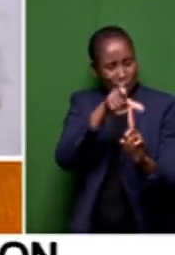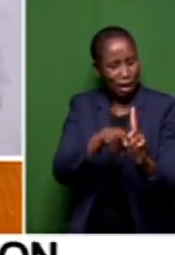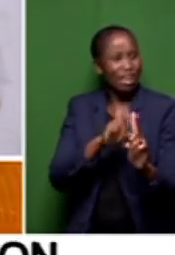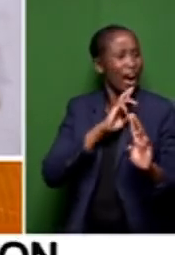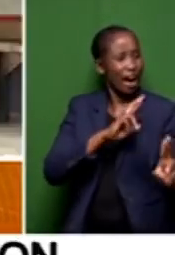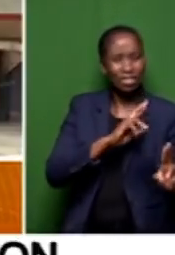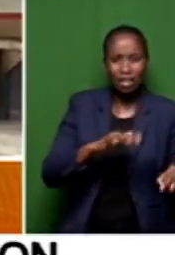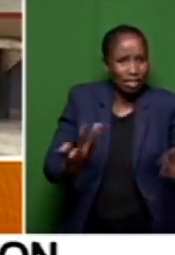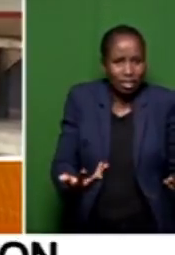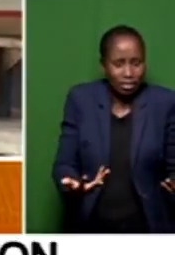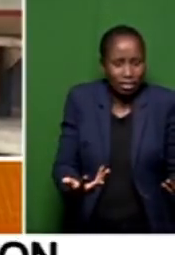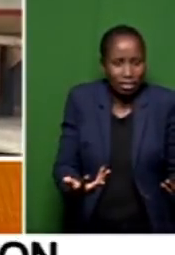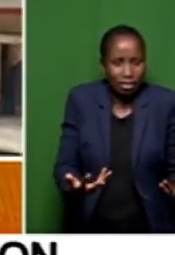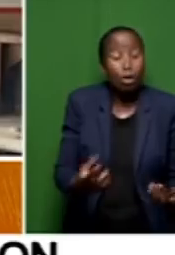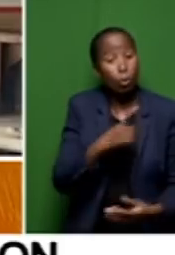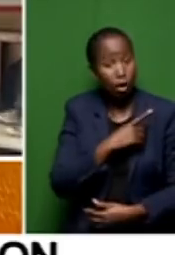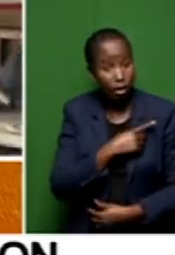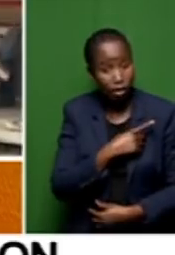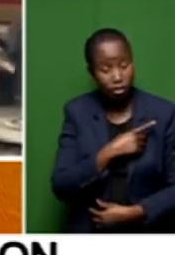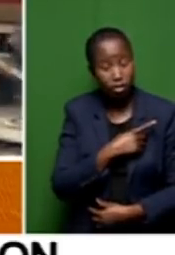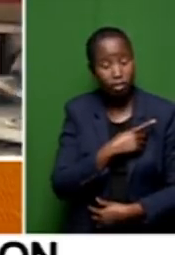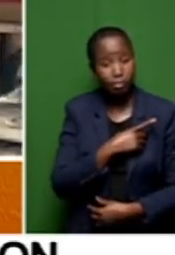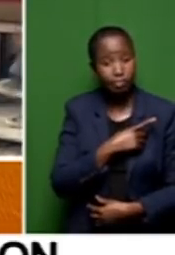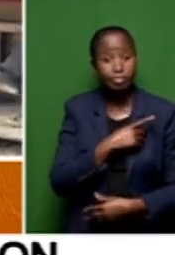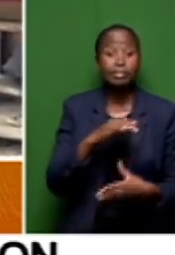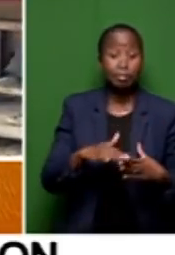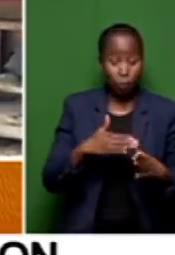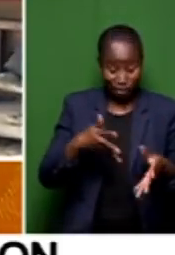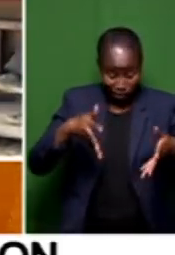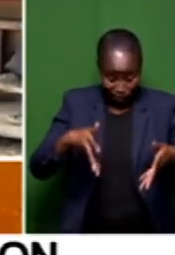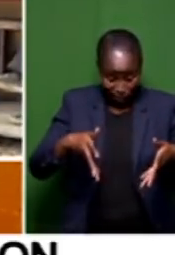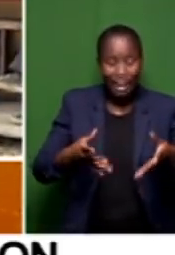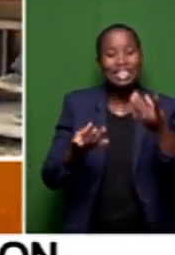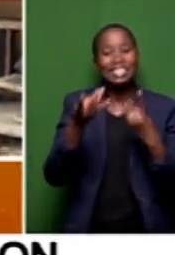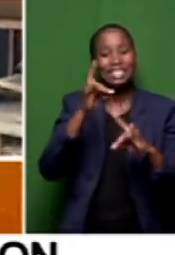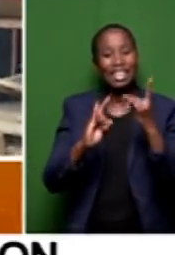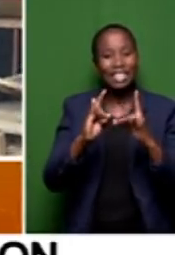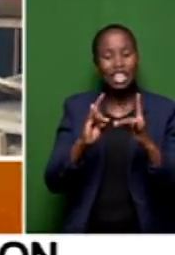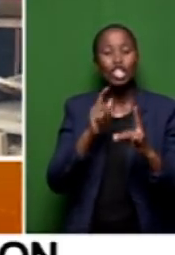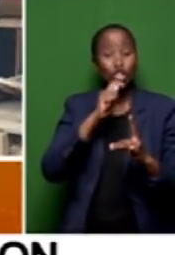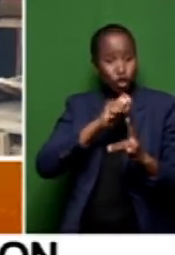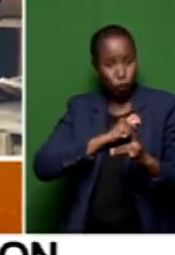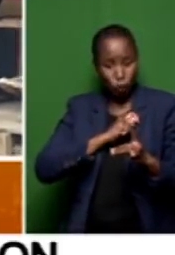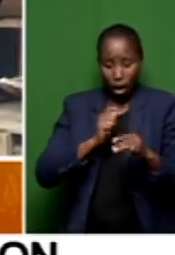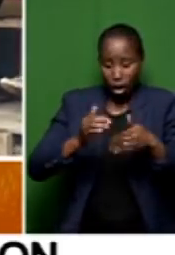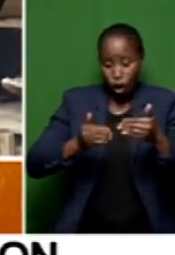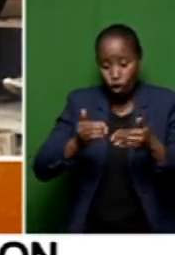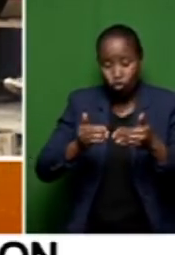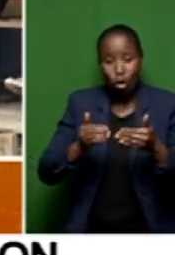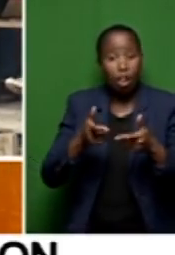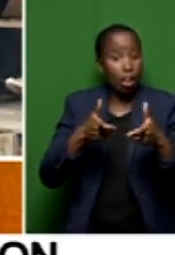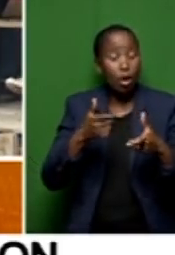that you are asking, simply because this city is run by people who are in